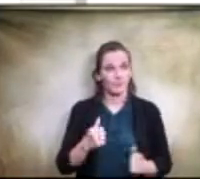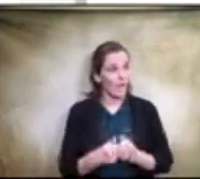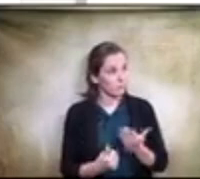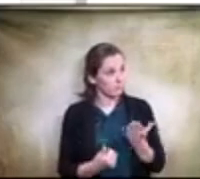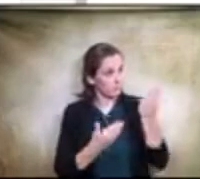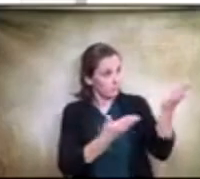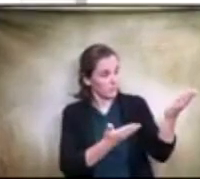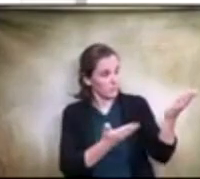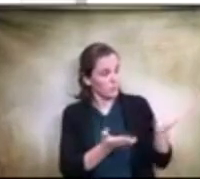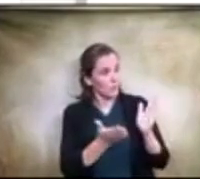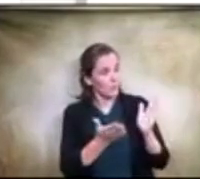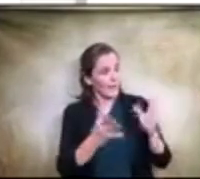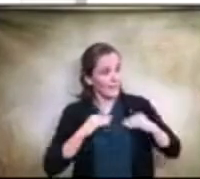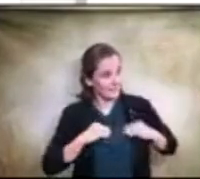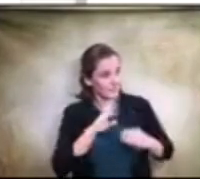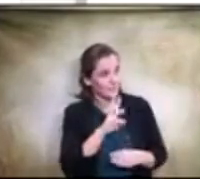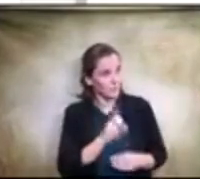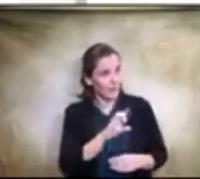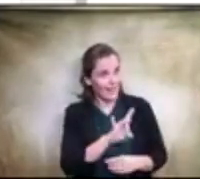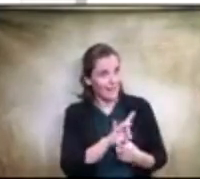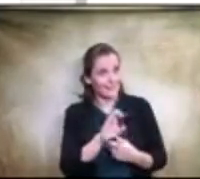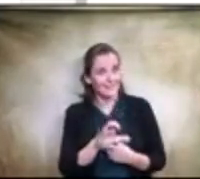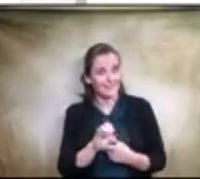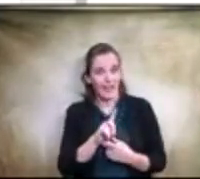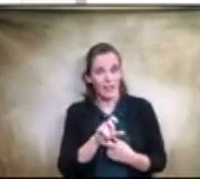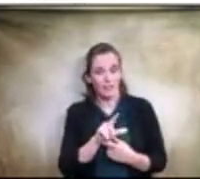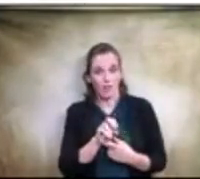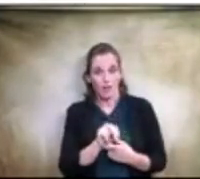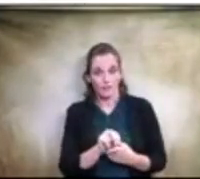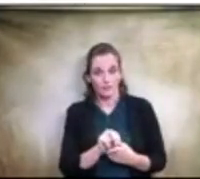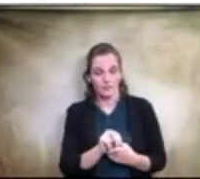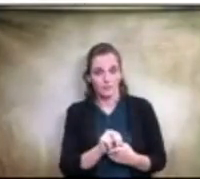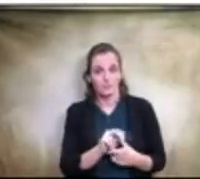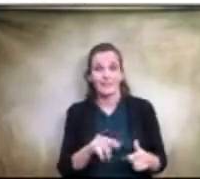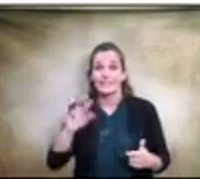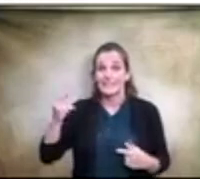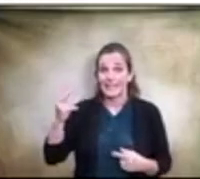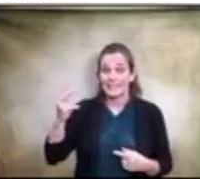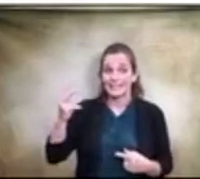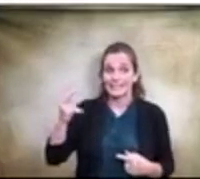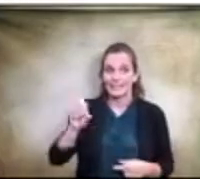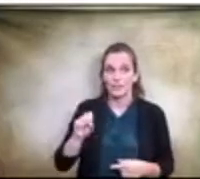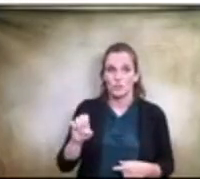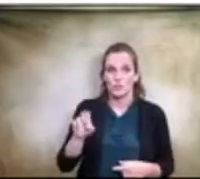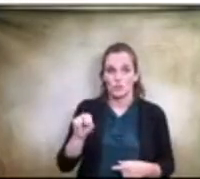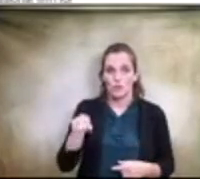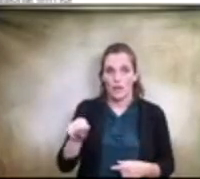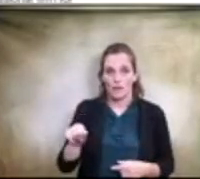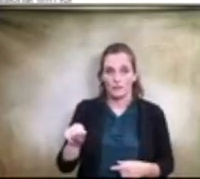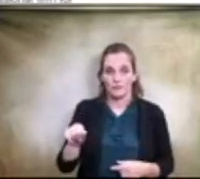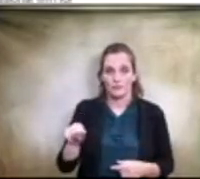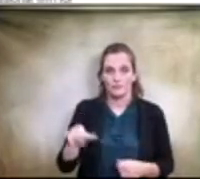miss celadon do i have a second i second i have a